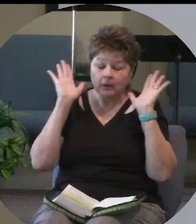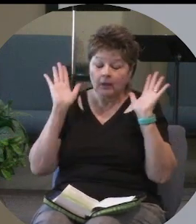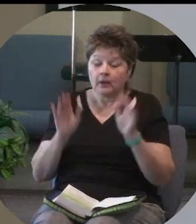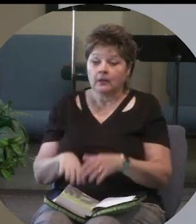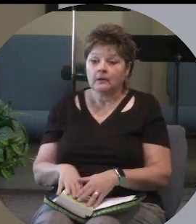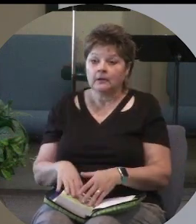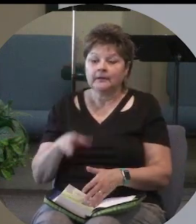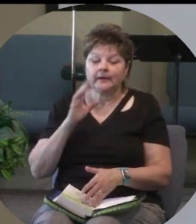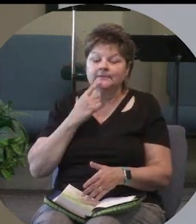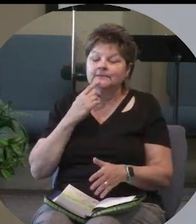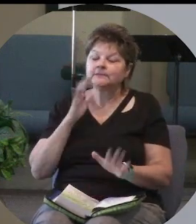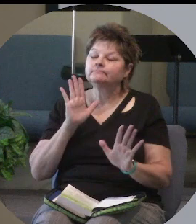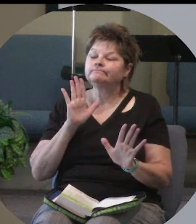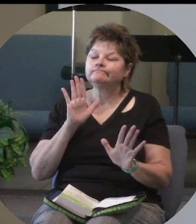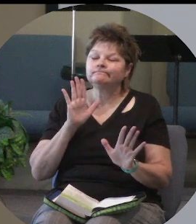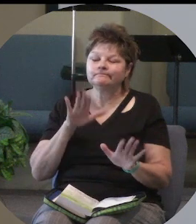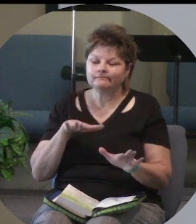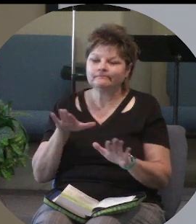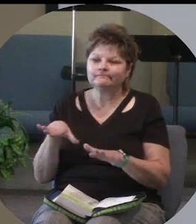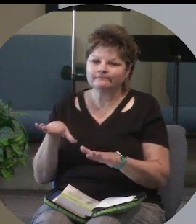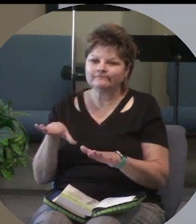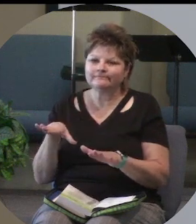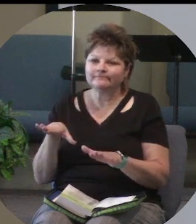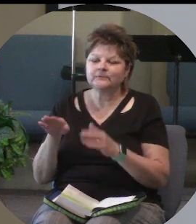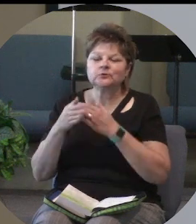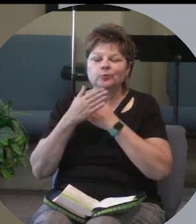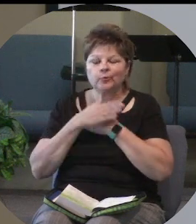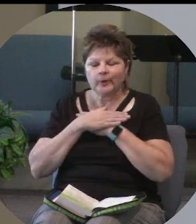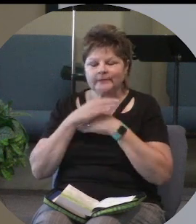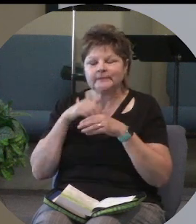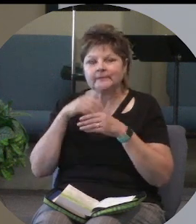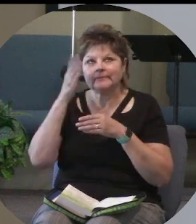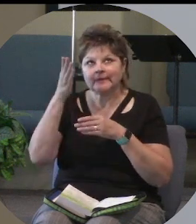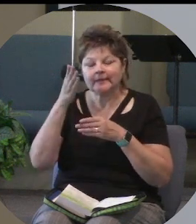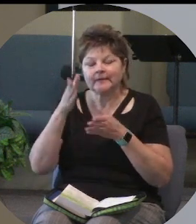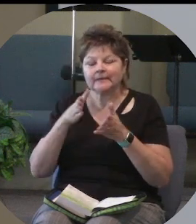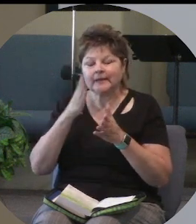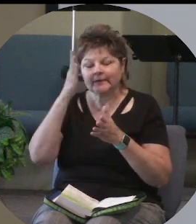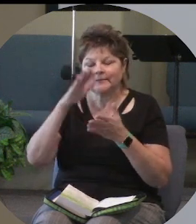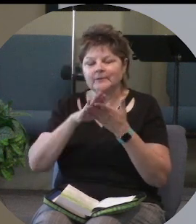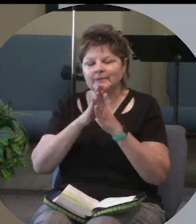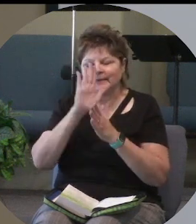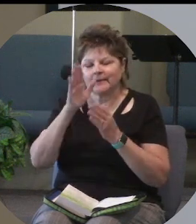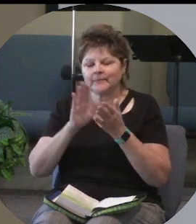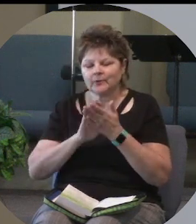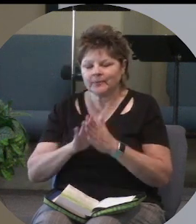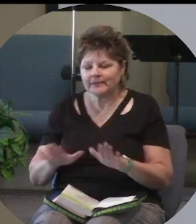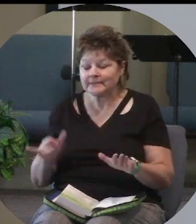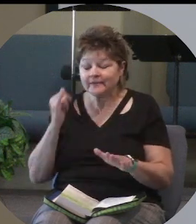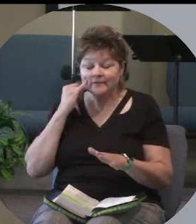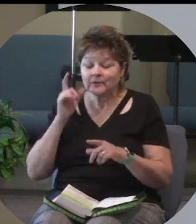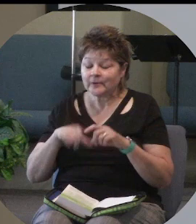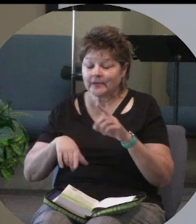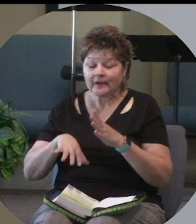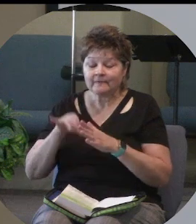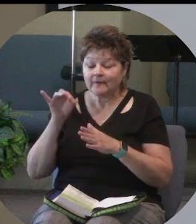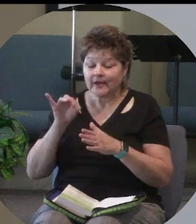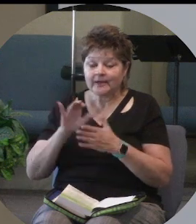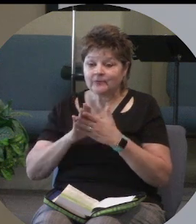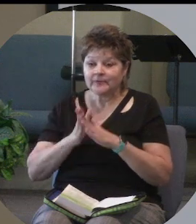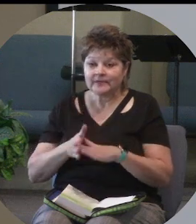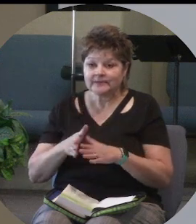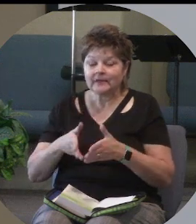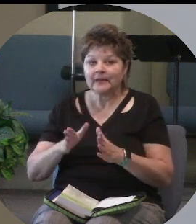And God said, just rest in me and let me be your peace. If you can't find your peace, let God be the peace.